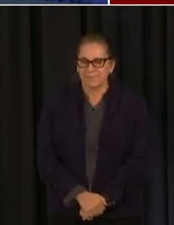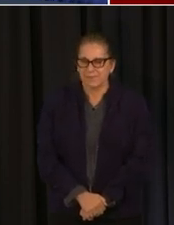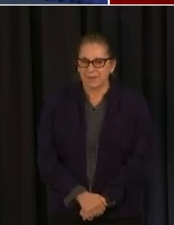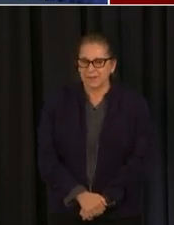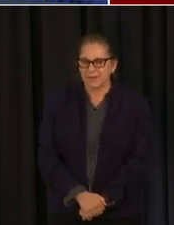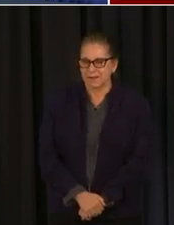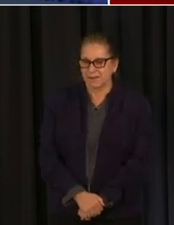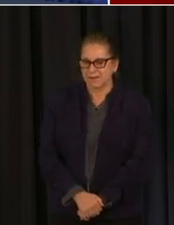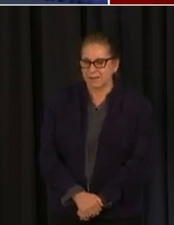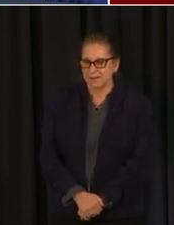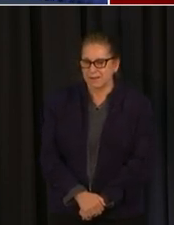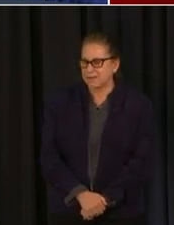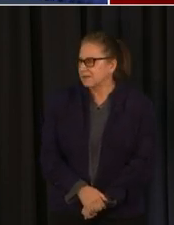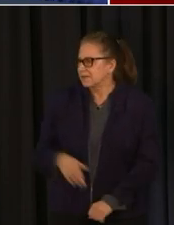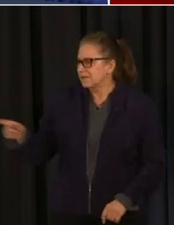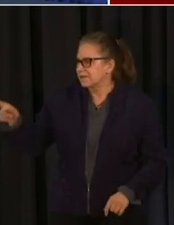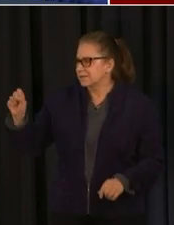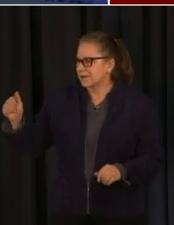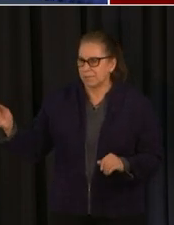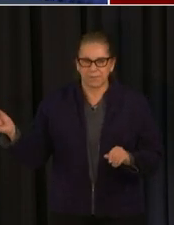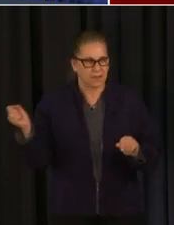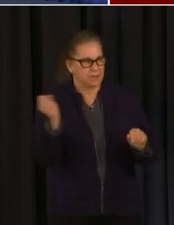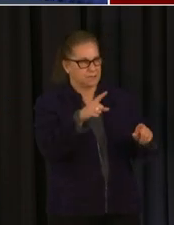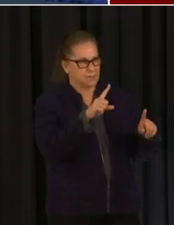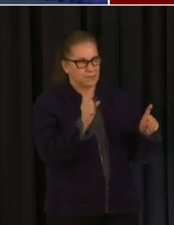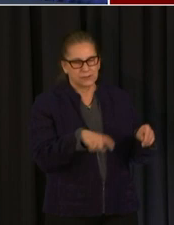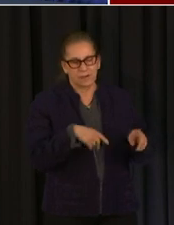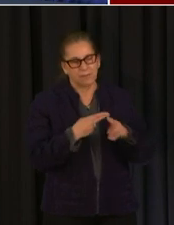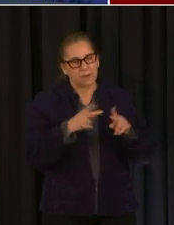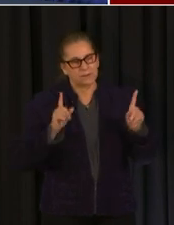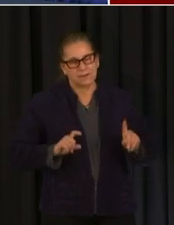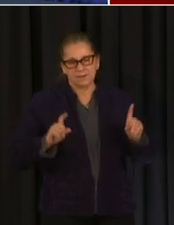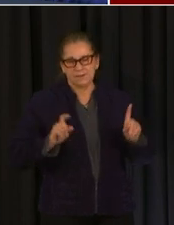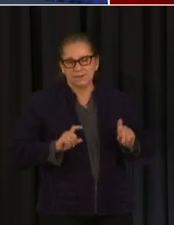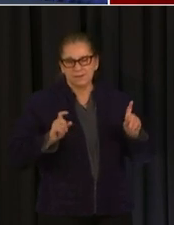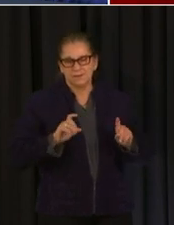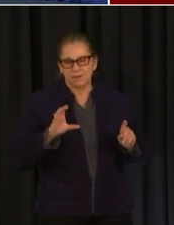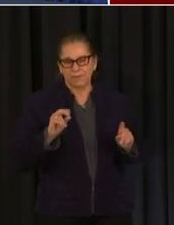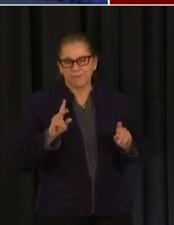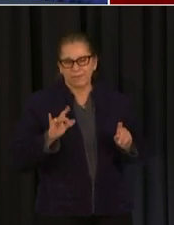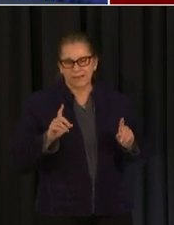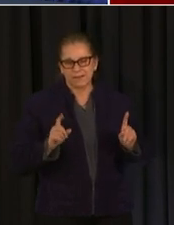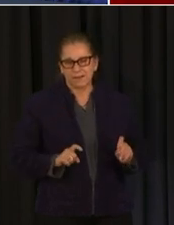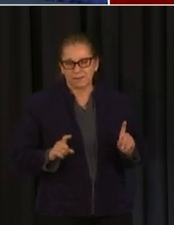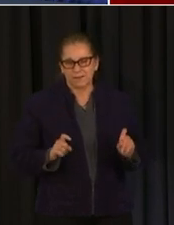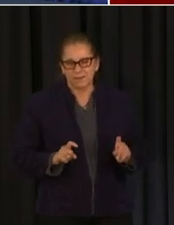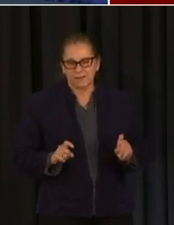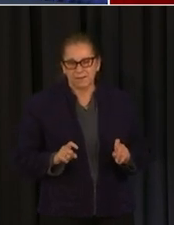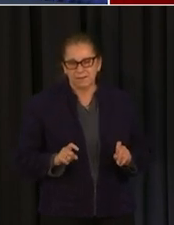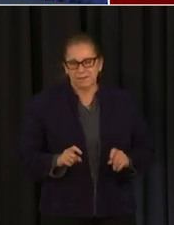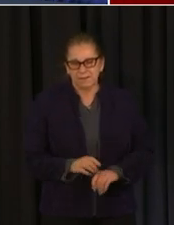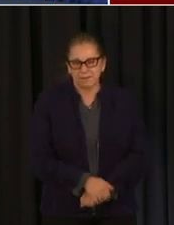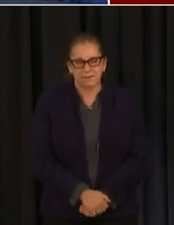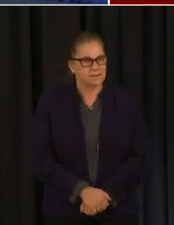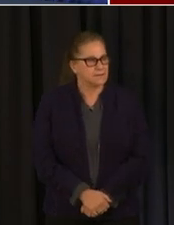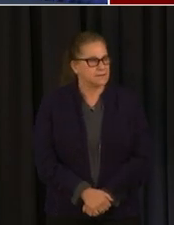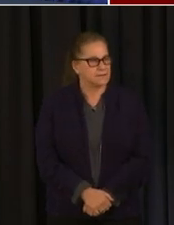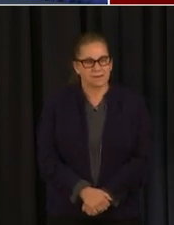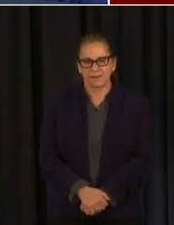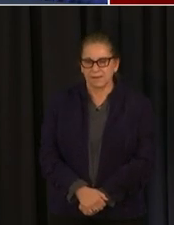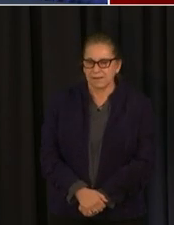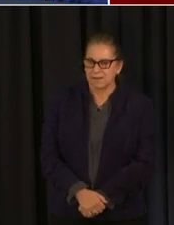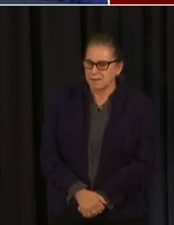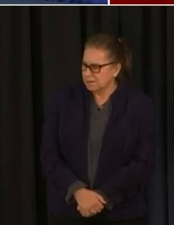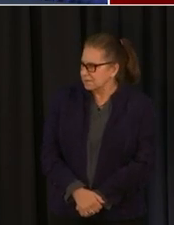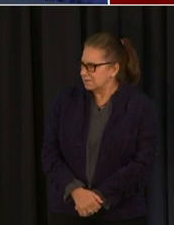are the testing sites shutting down the doctor knows but i'm just curious uh f street is that still open so um thank you for the